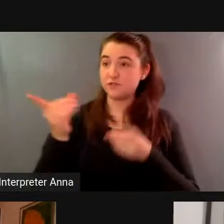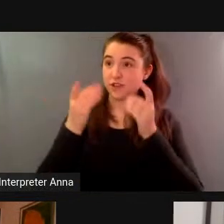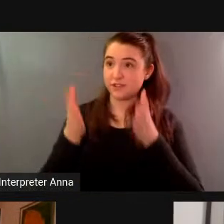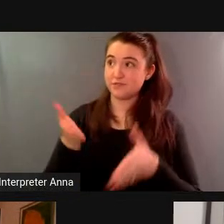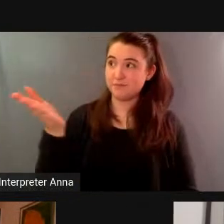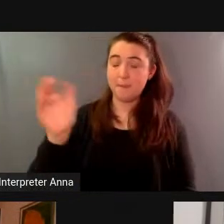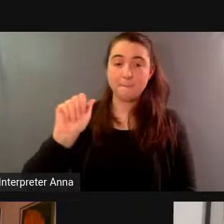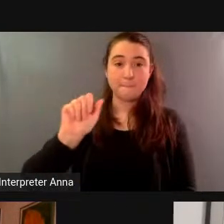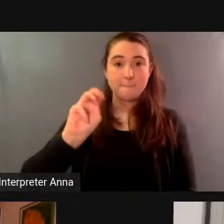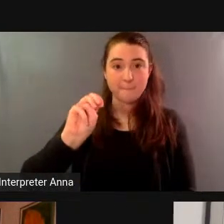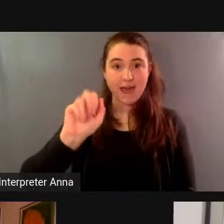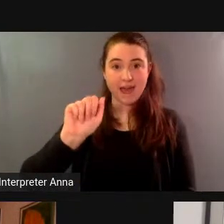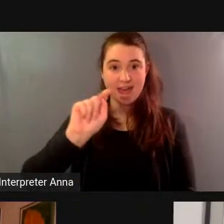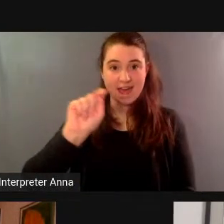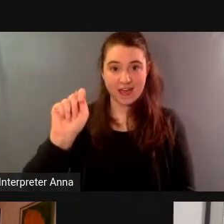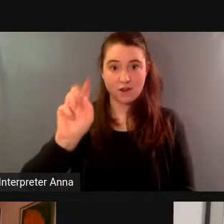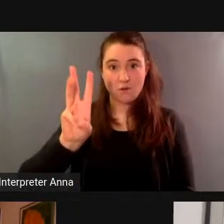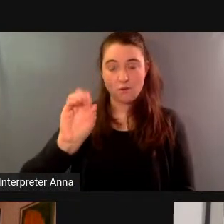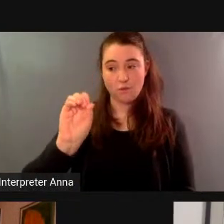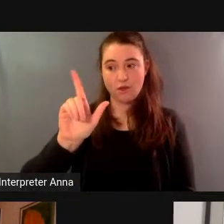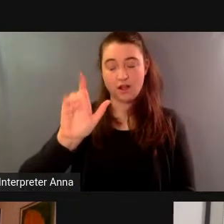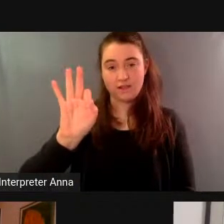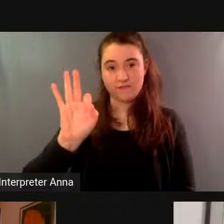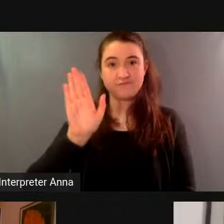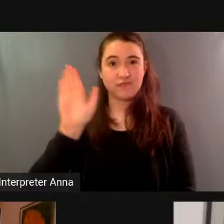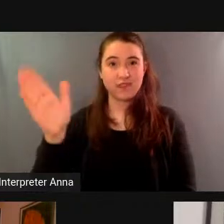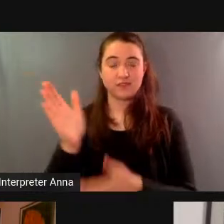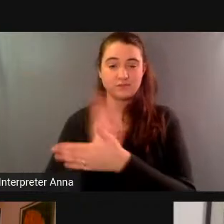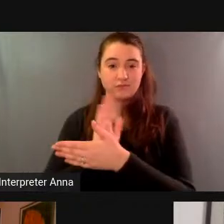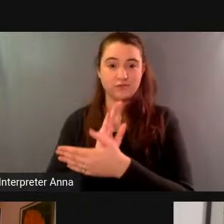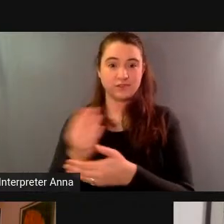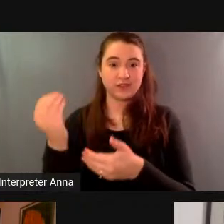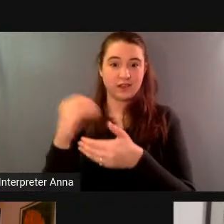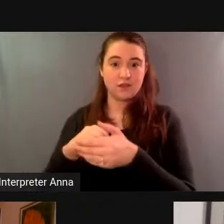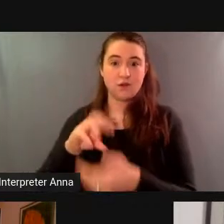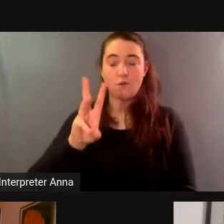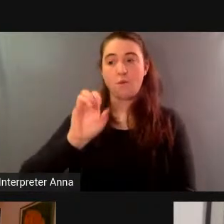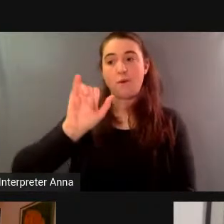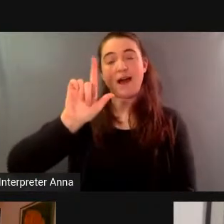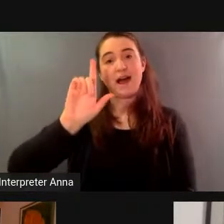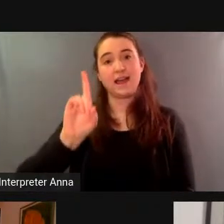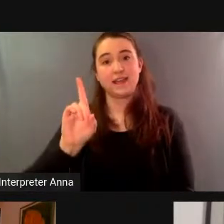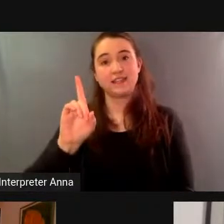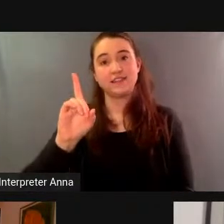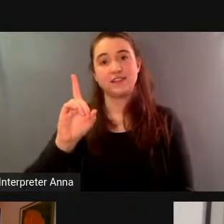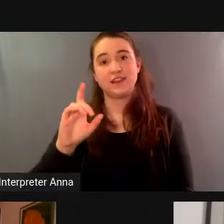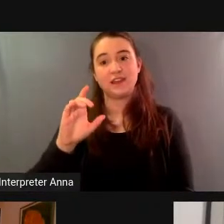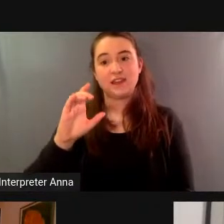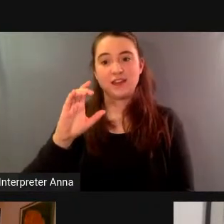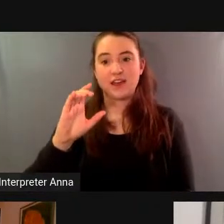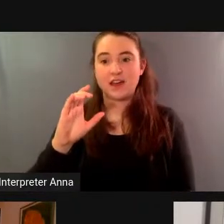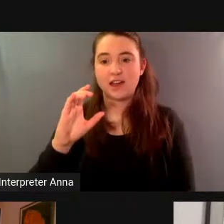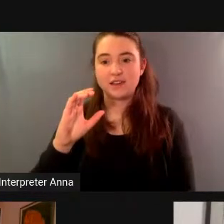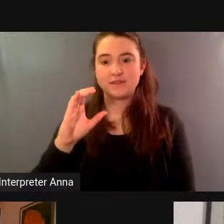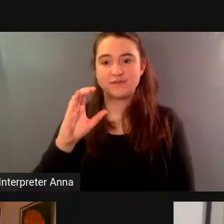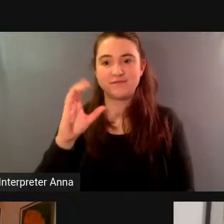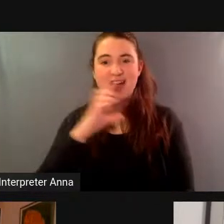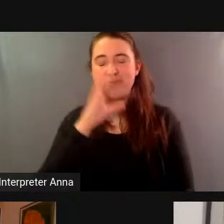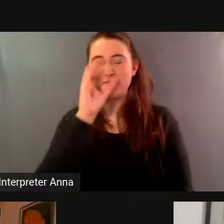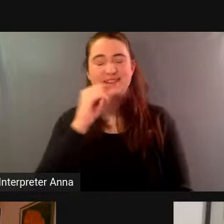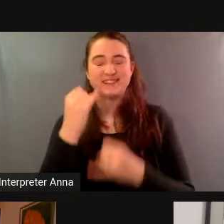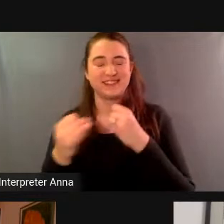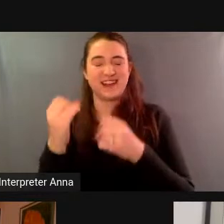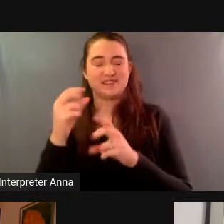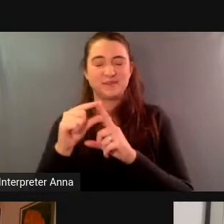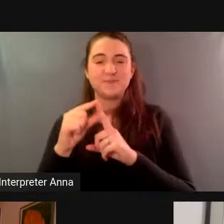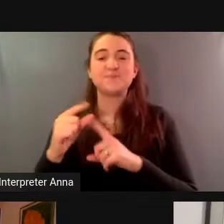matt's feature documentaries include wild combination about the cult cellist and disco producer arthur russell and